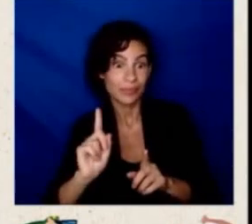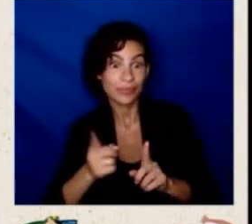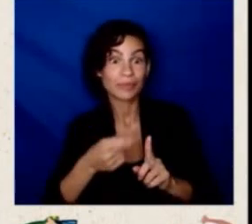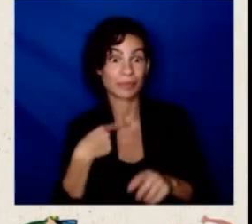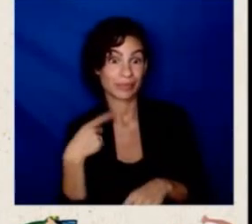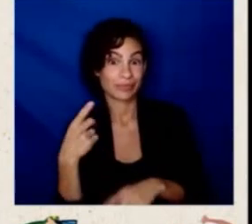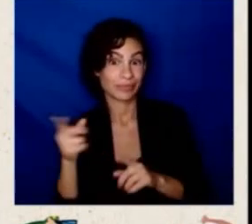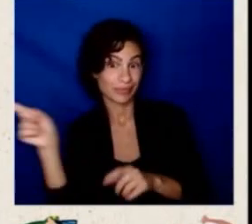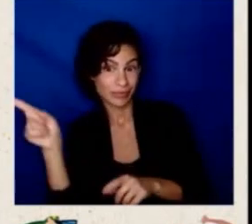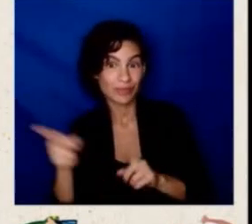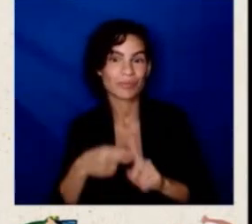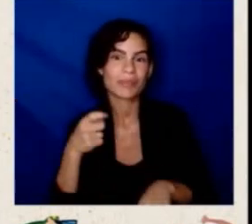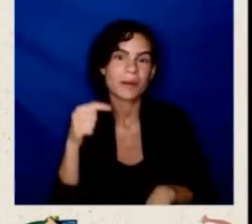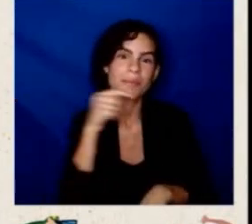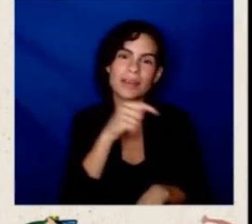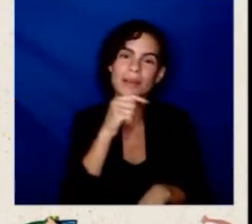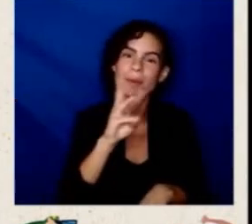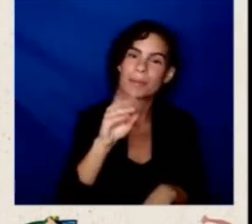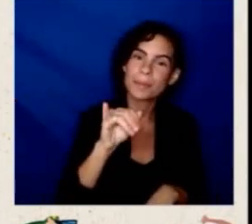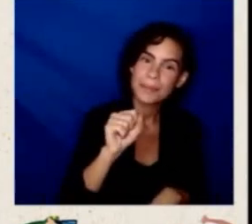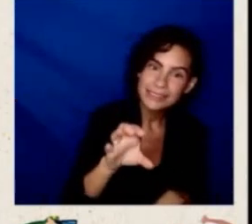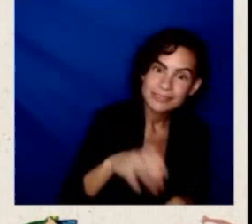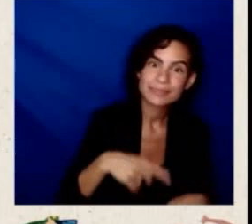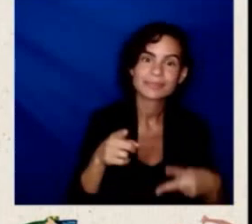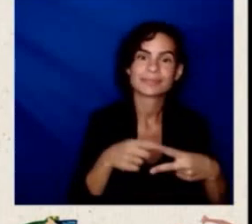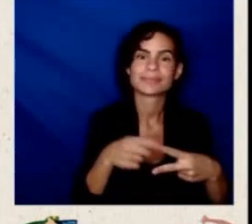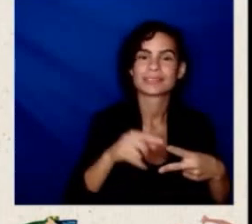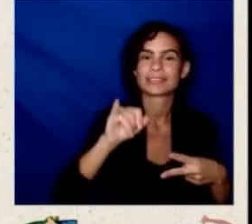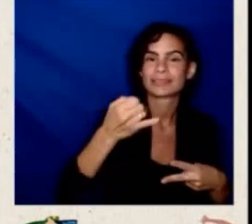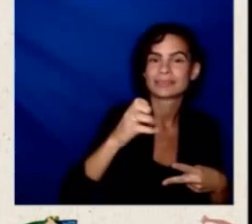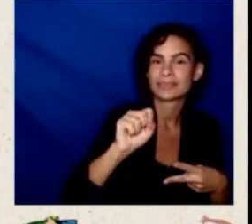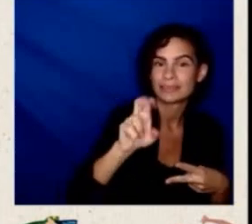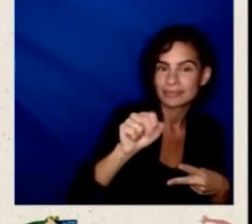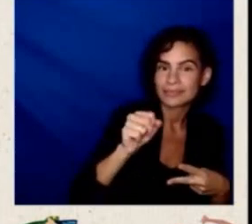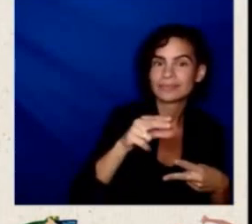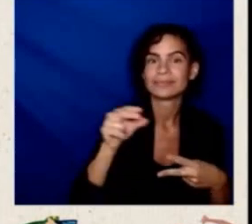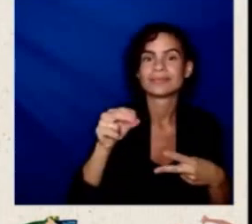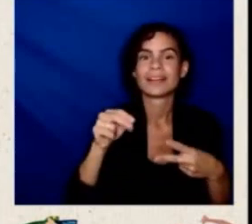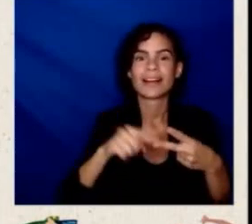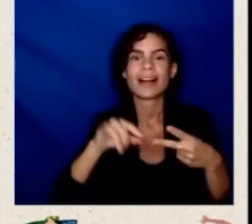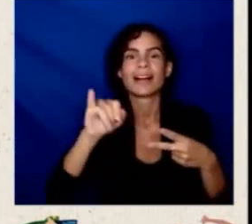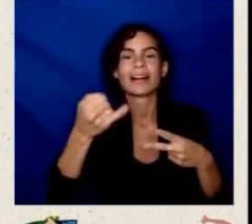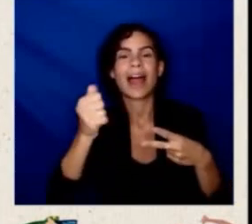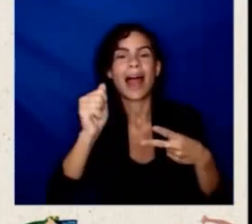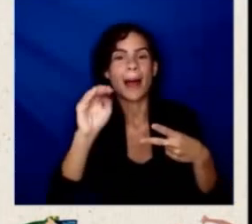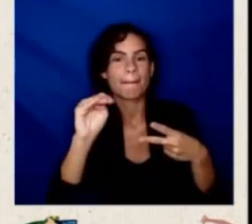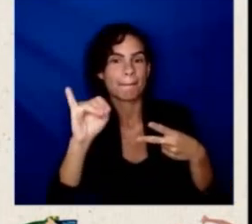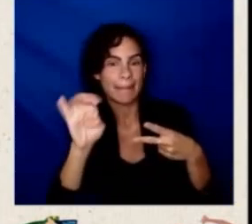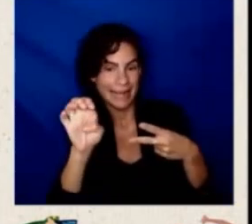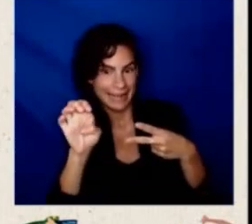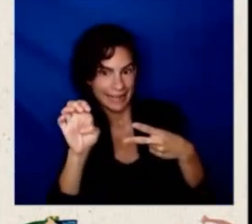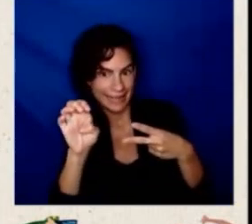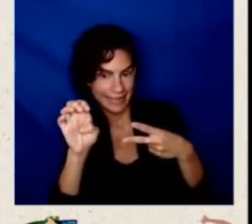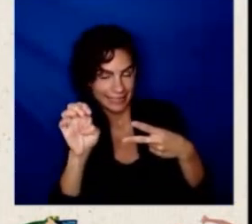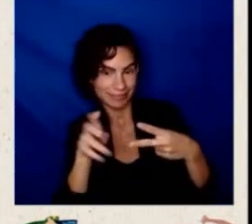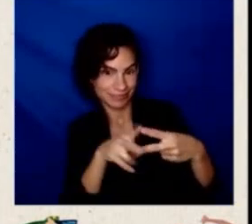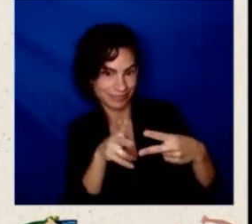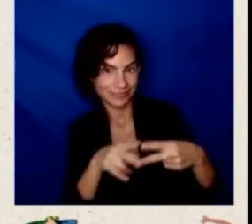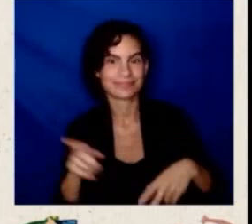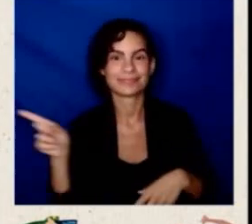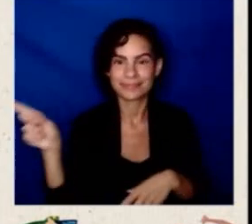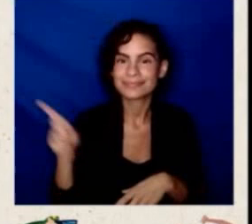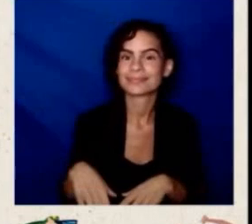Hi. Our names are, we are Taime and Jesus Nez. We are the 2020 SBA